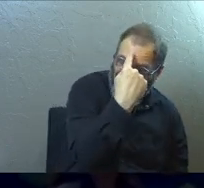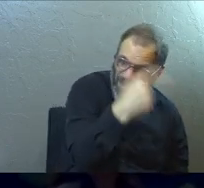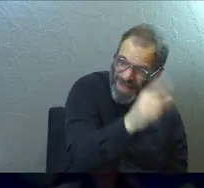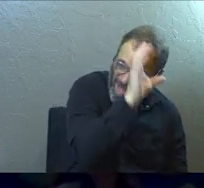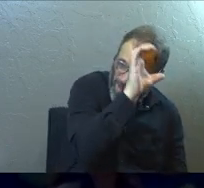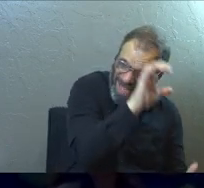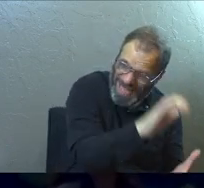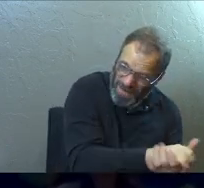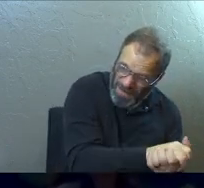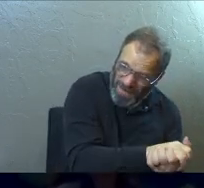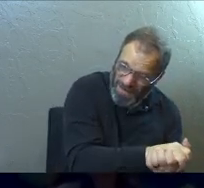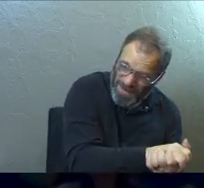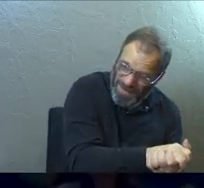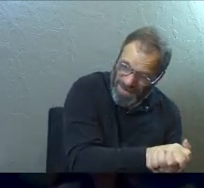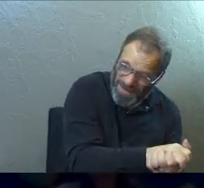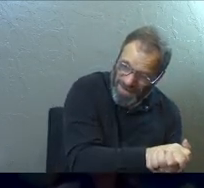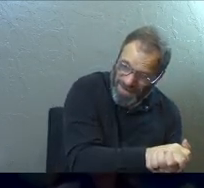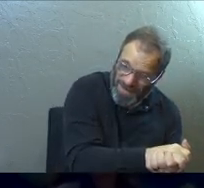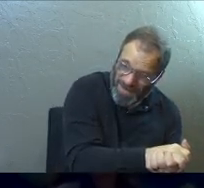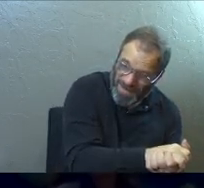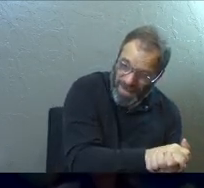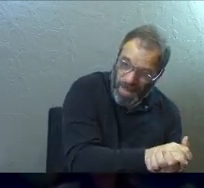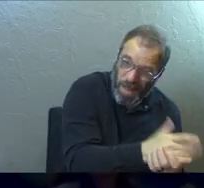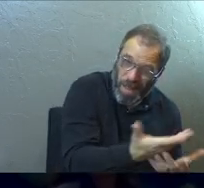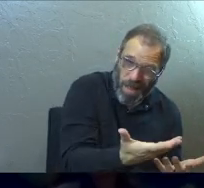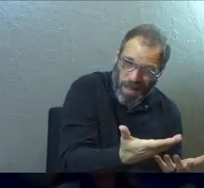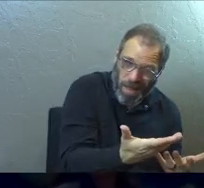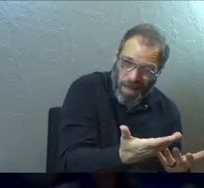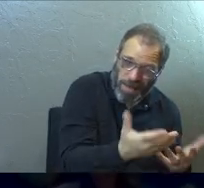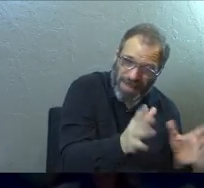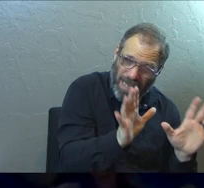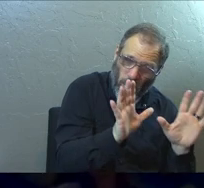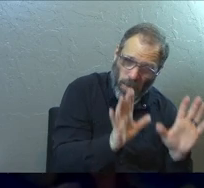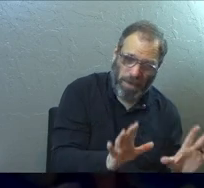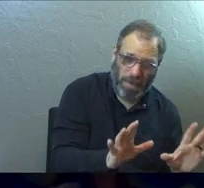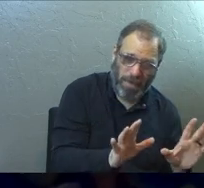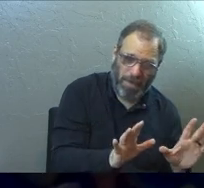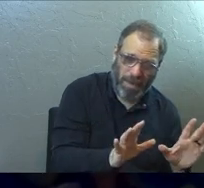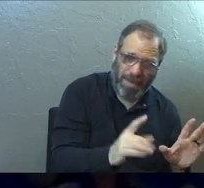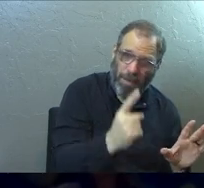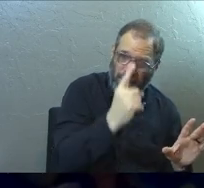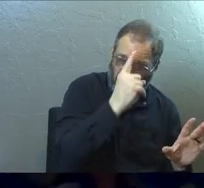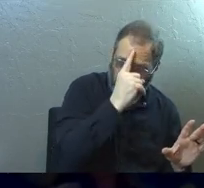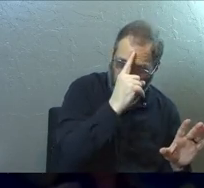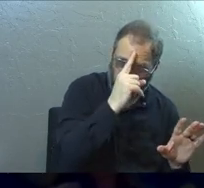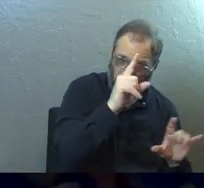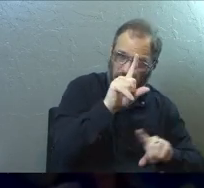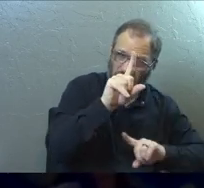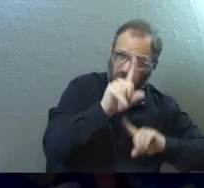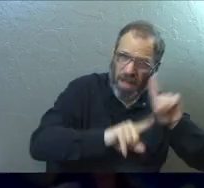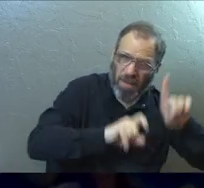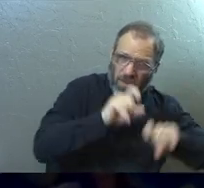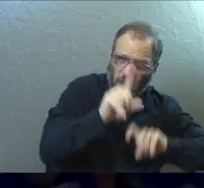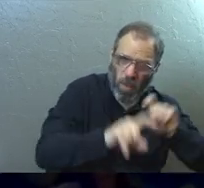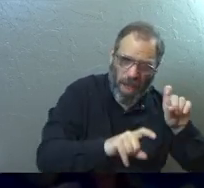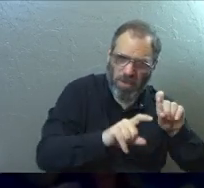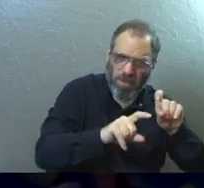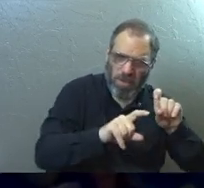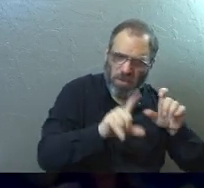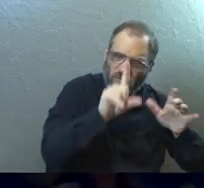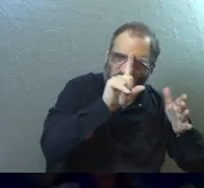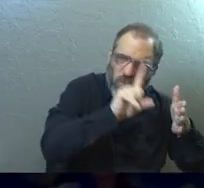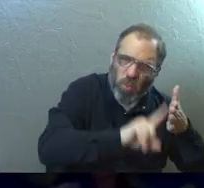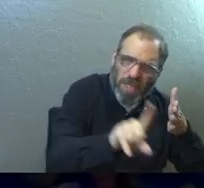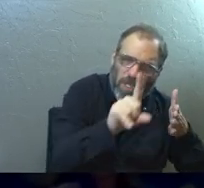believe. They're not stopping and slowing down and asking questions, doing the